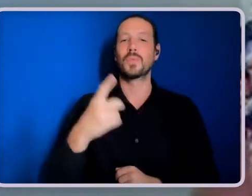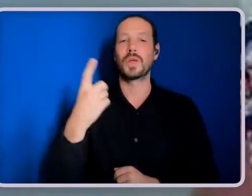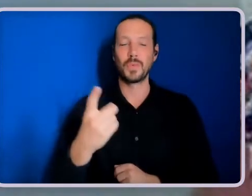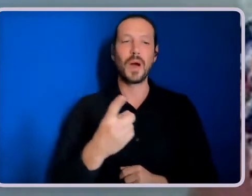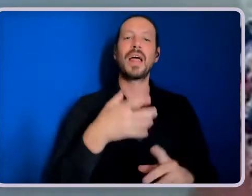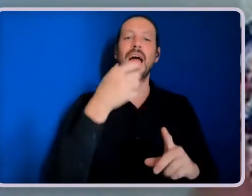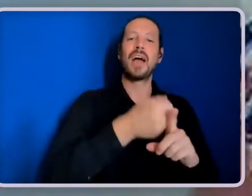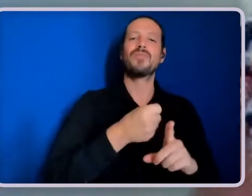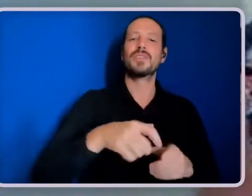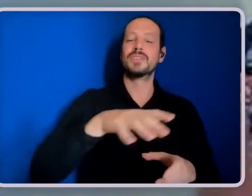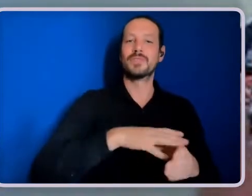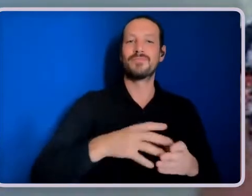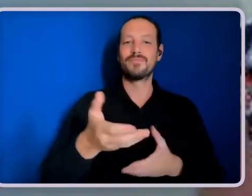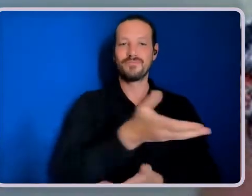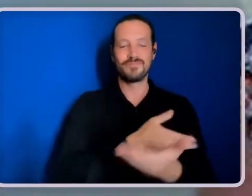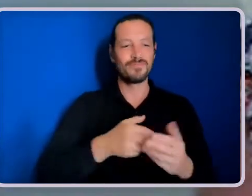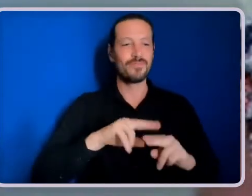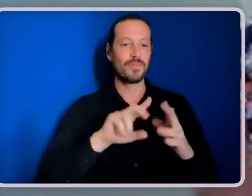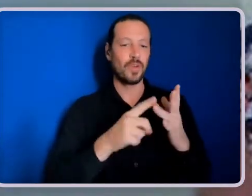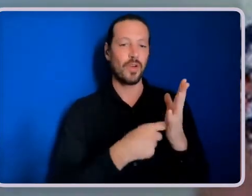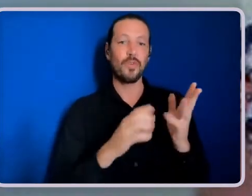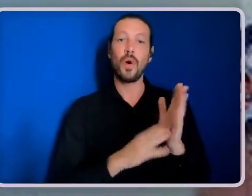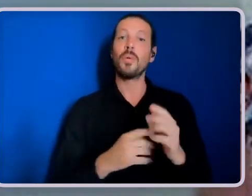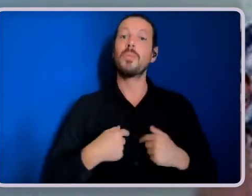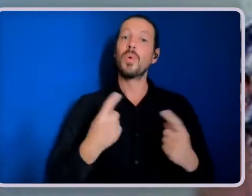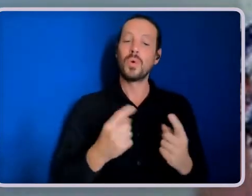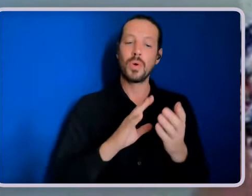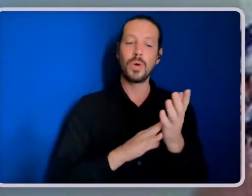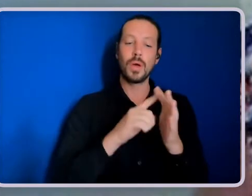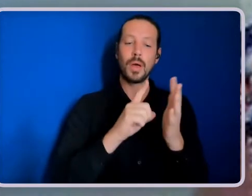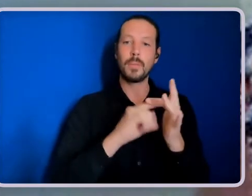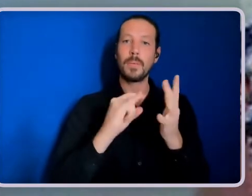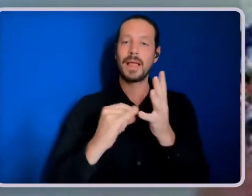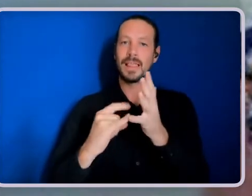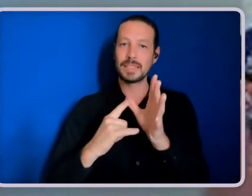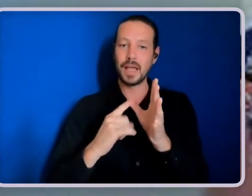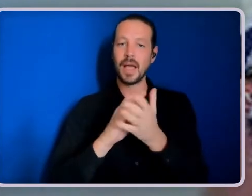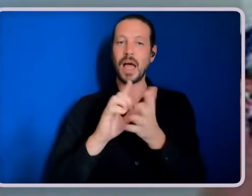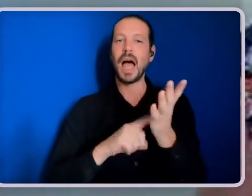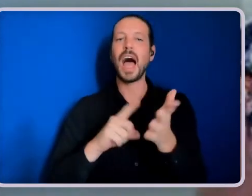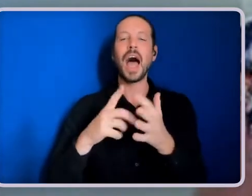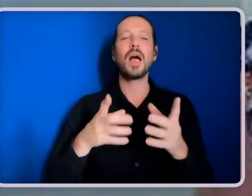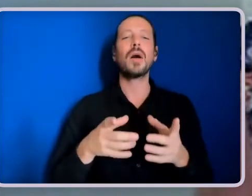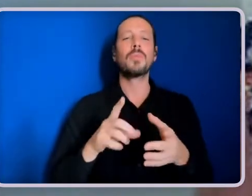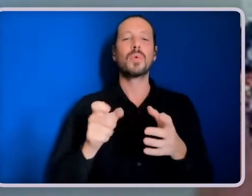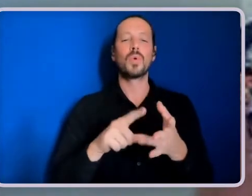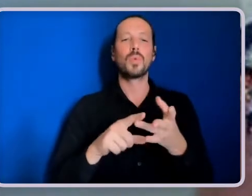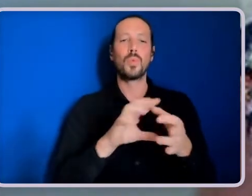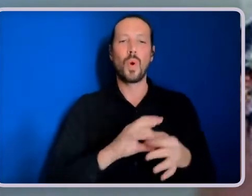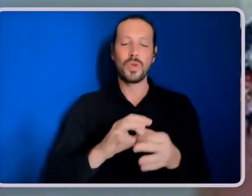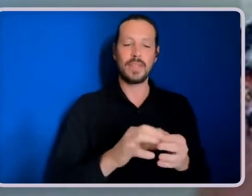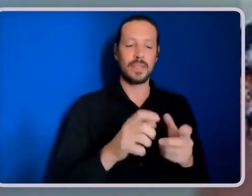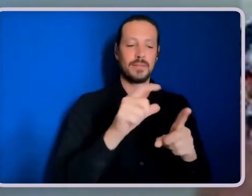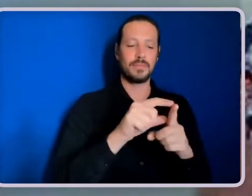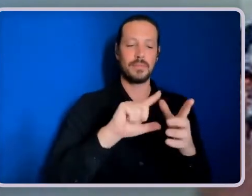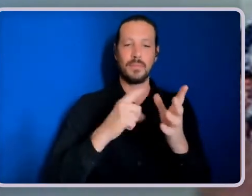My name is Melissa Hyon, and I'm the coordinator of the Disability Advocacy Resource Unit. Before I begin,